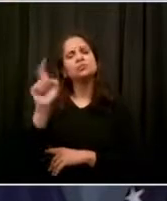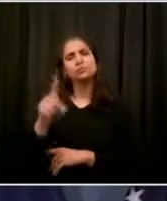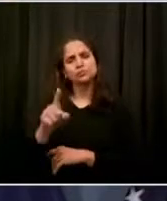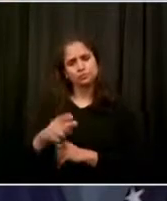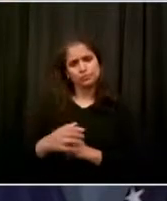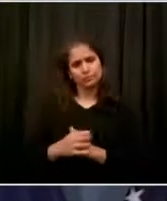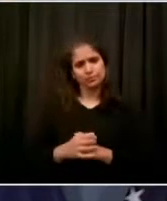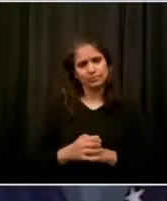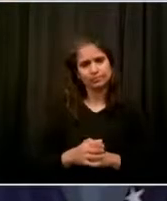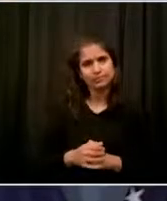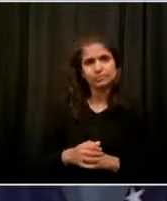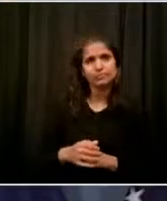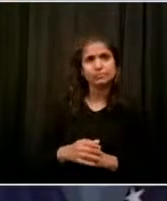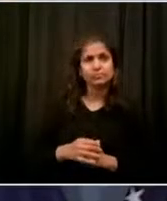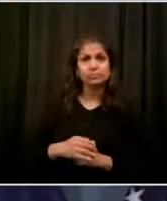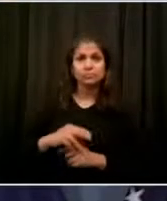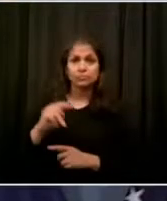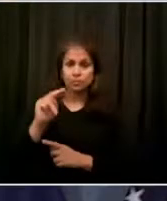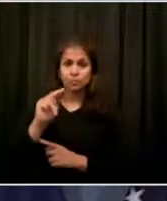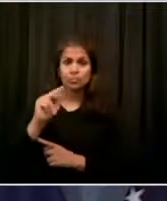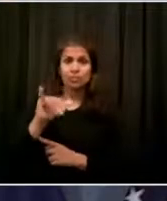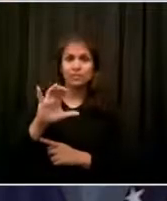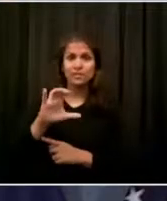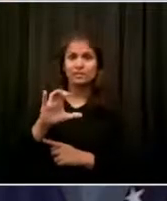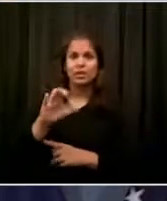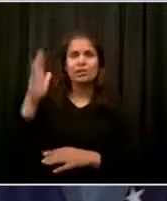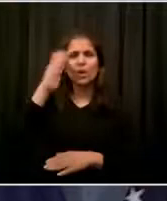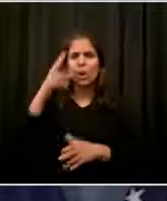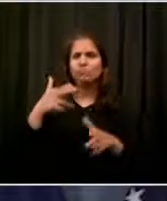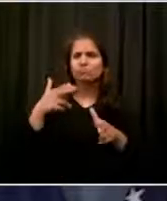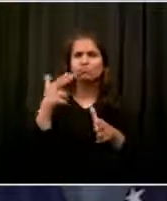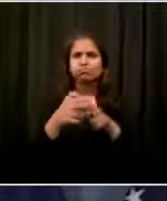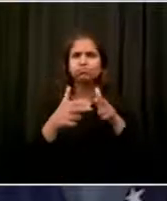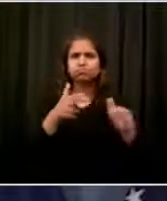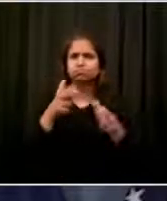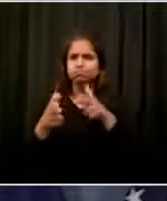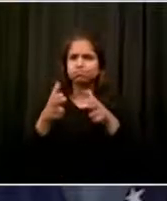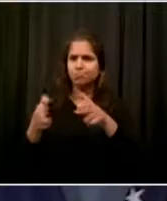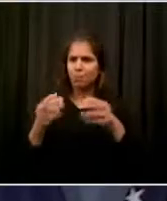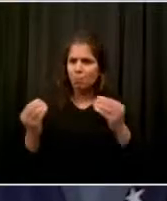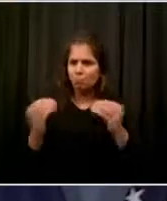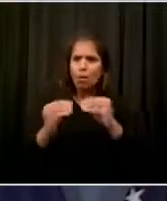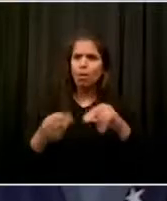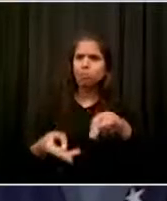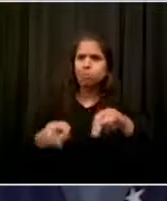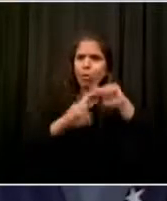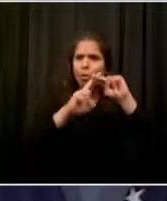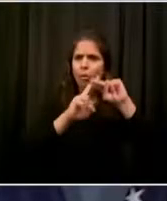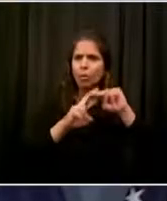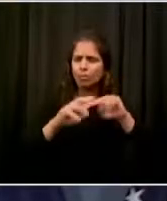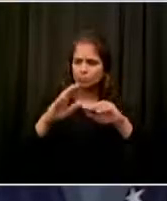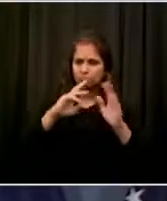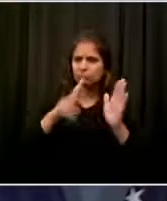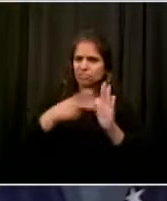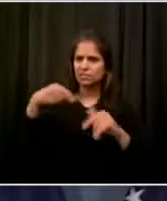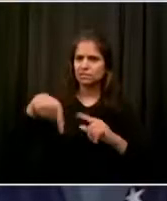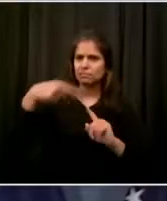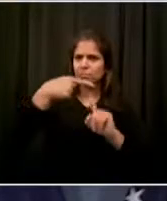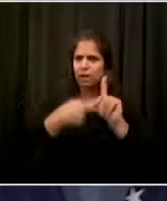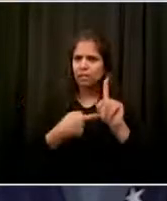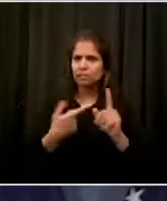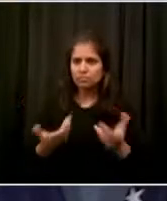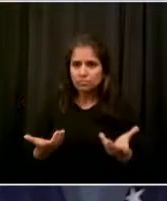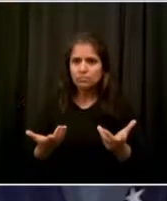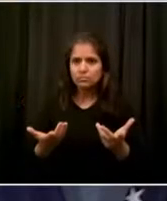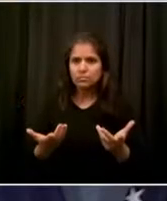have doubled in the past month, and according to Chief of Department Terence Monaghan, he says gun arrests have occurred,